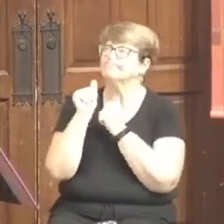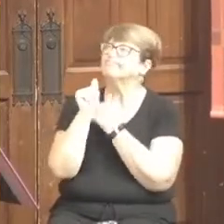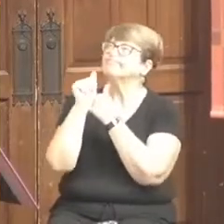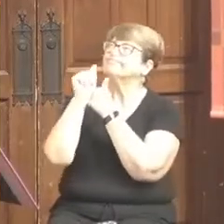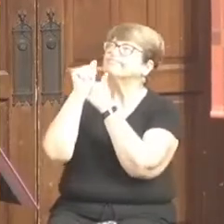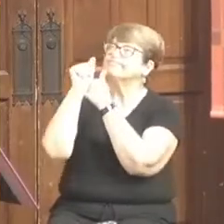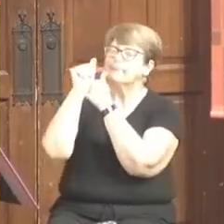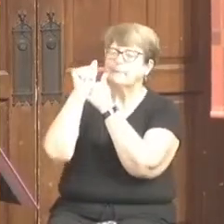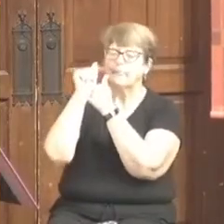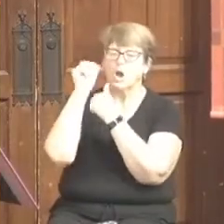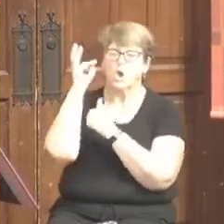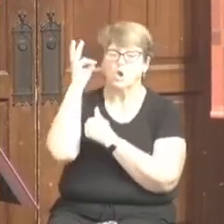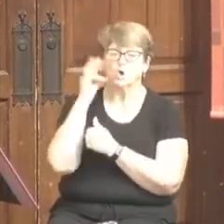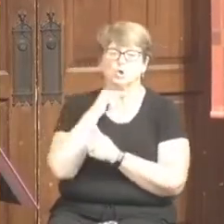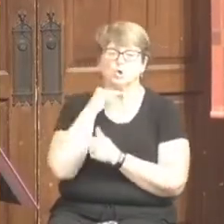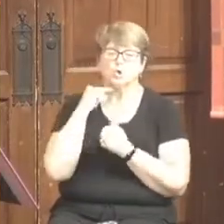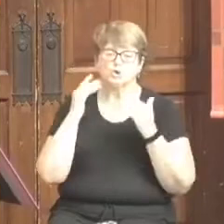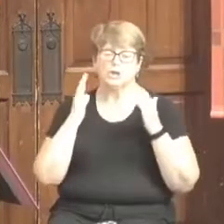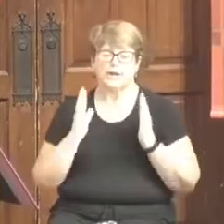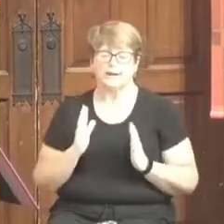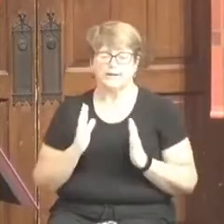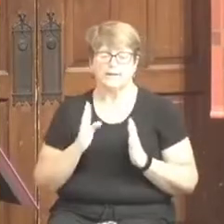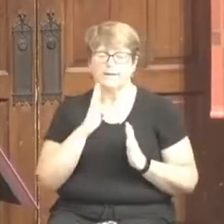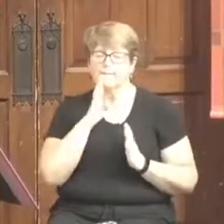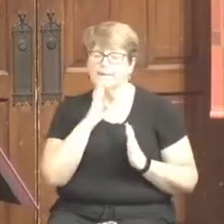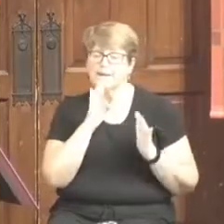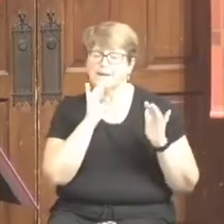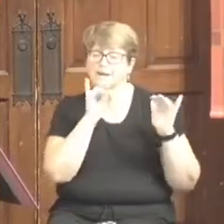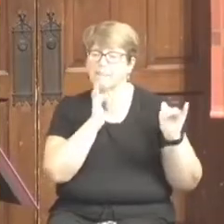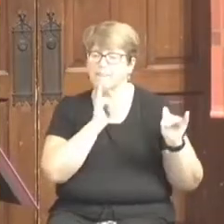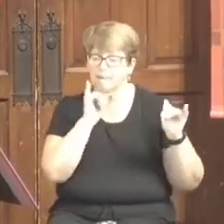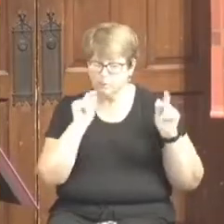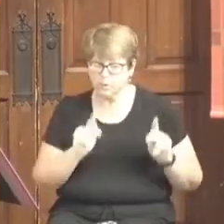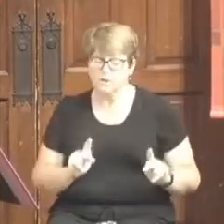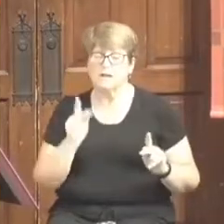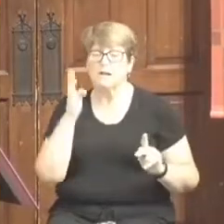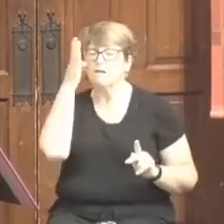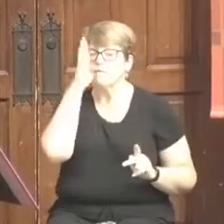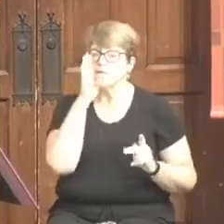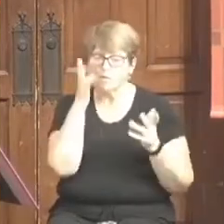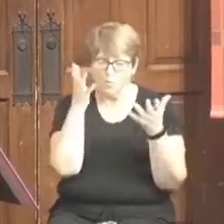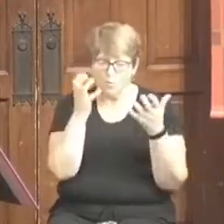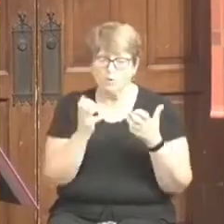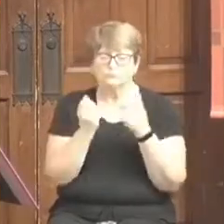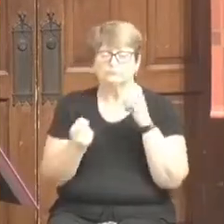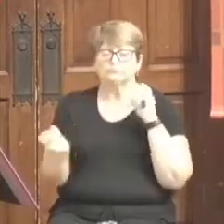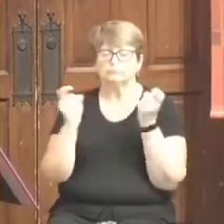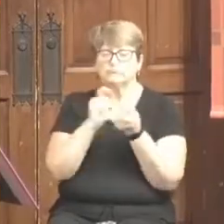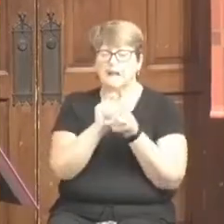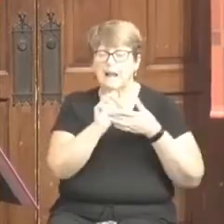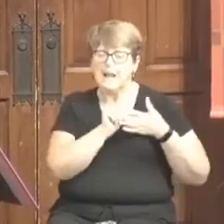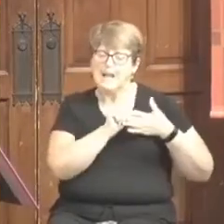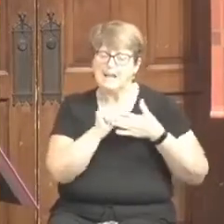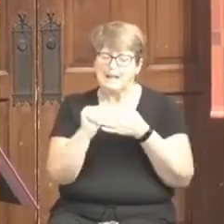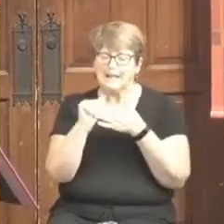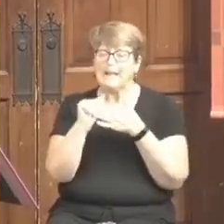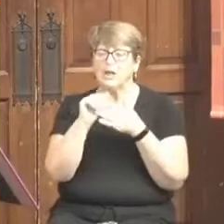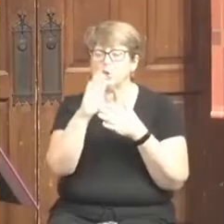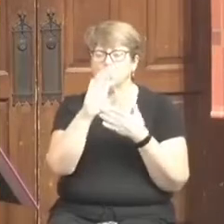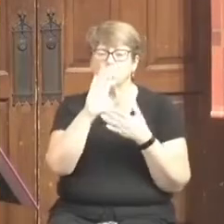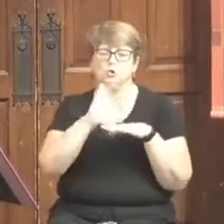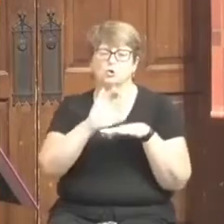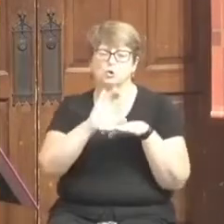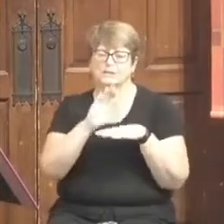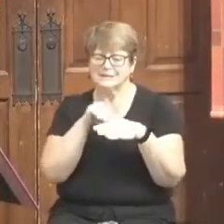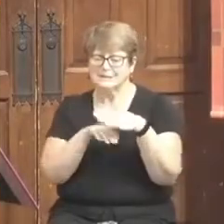Clergy, be the person God has called you to be, and lead congregations into the community. And